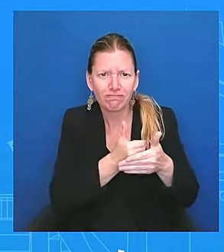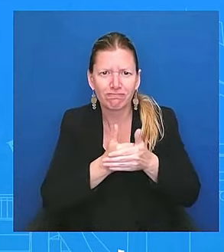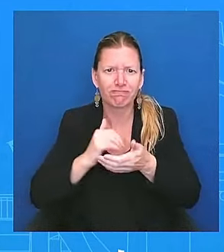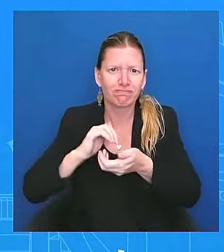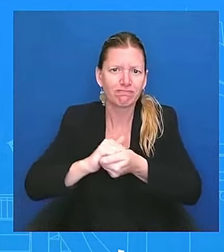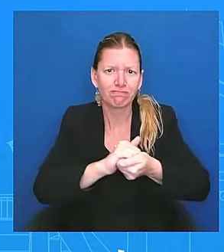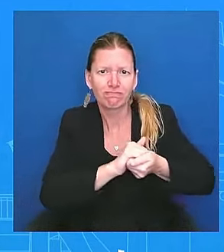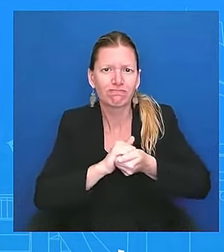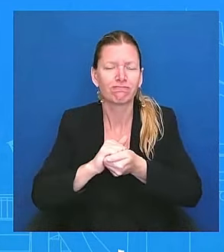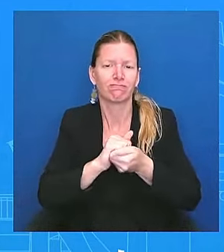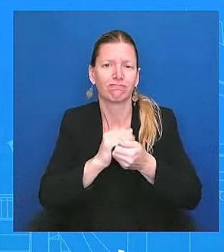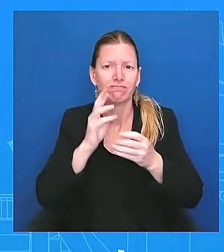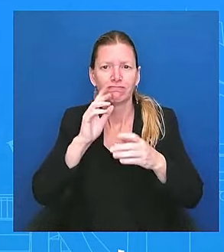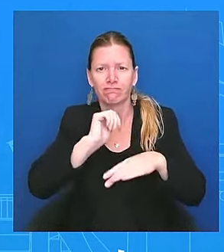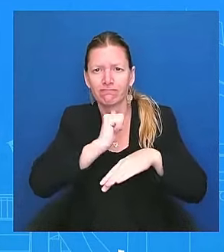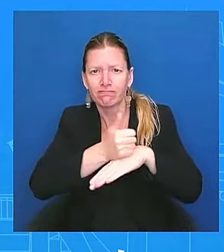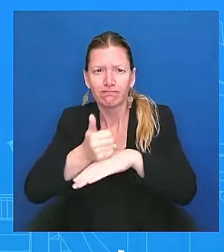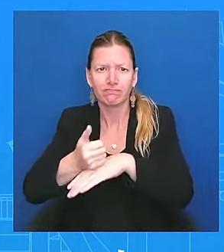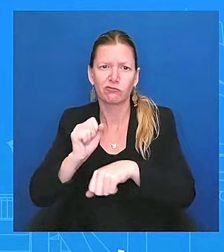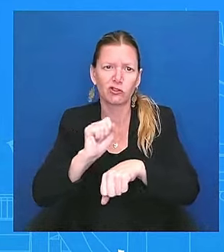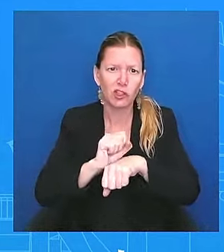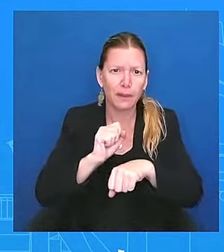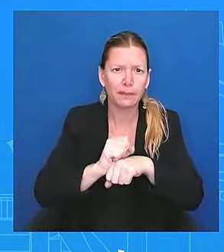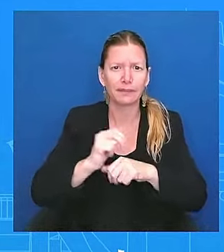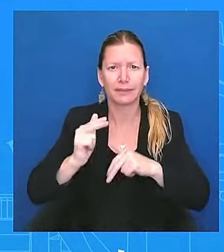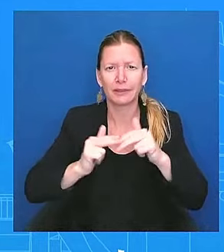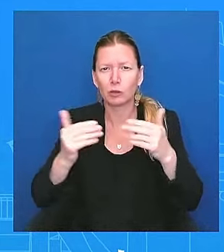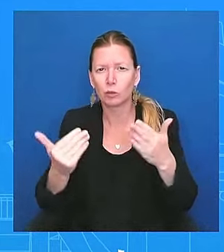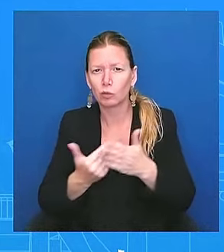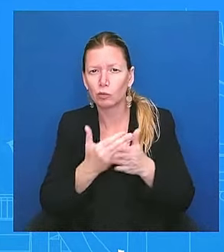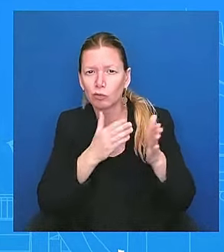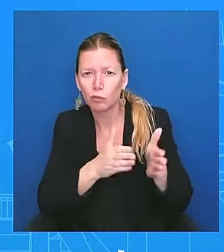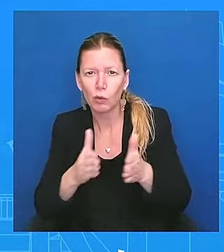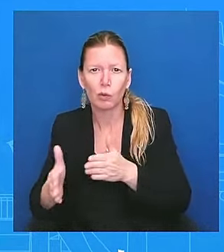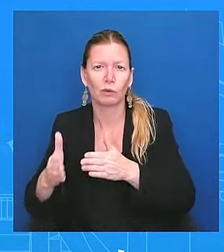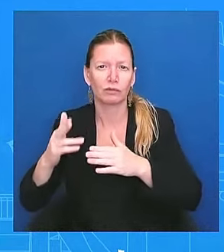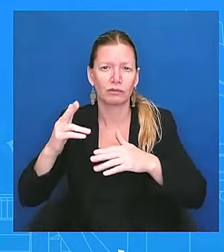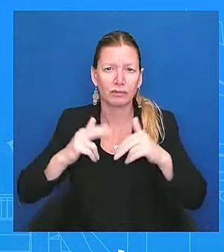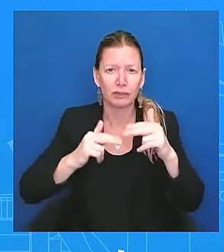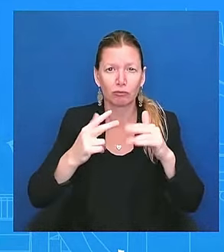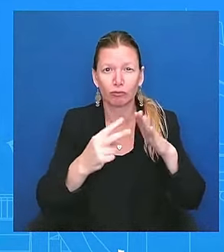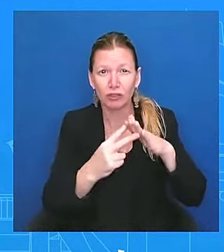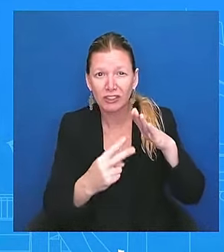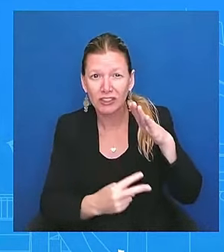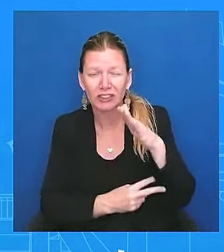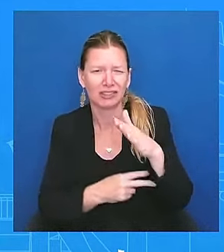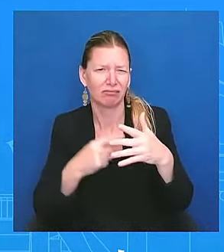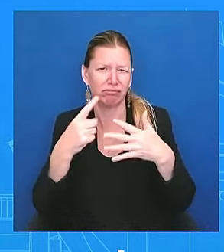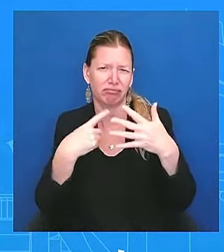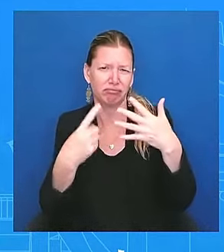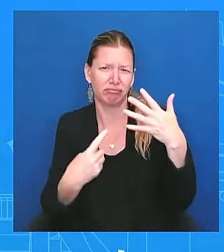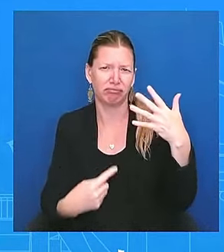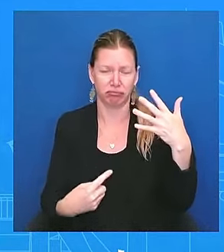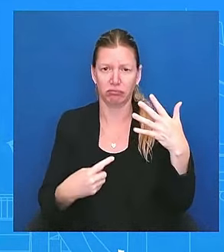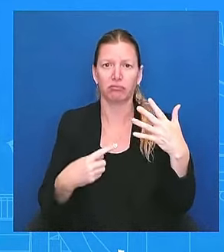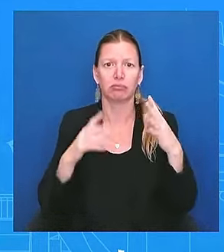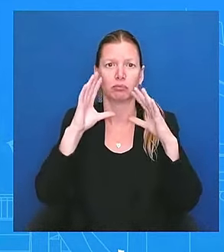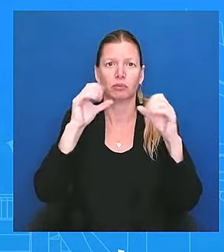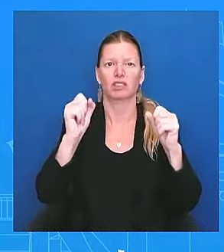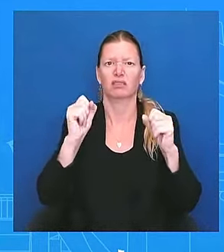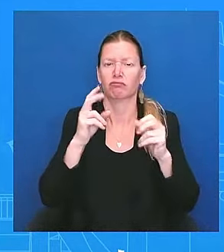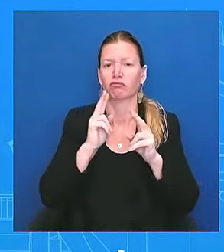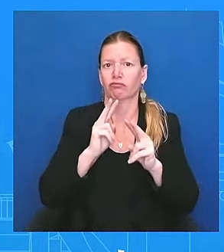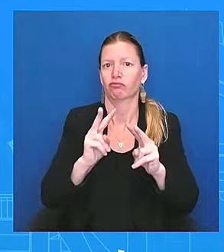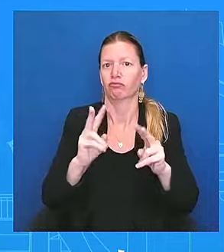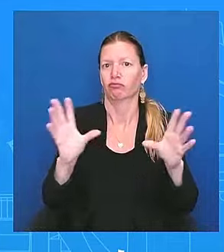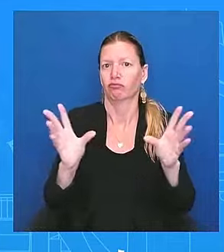and so much more. And so the president certainly looks forward to meeting with them. And with that, I am happy to take your questions. Sung